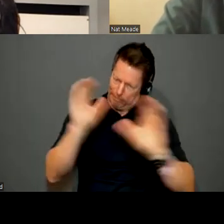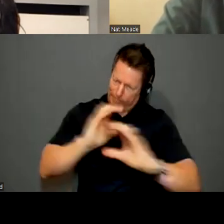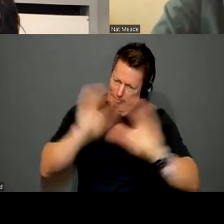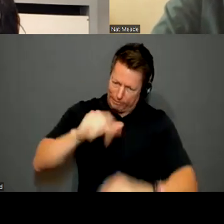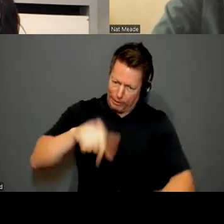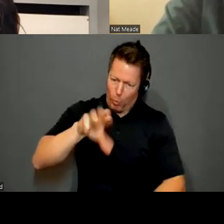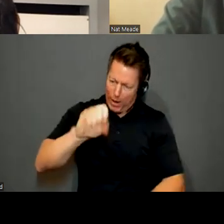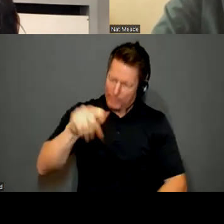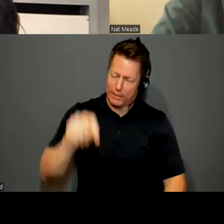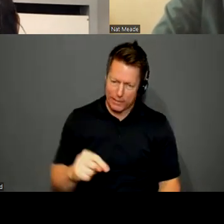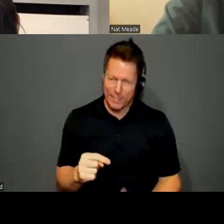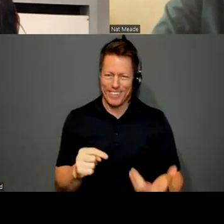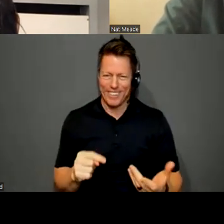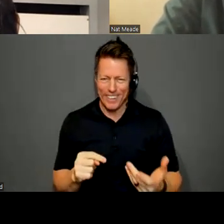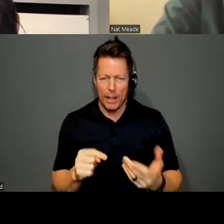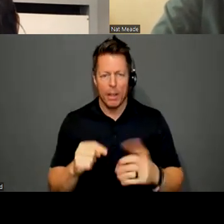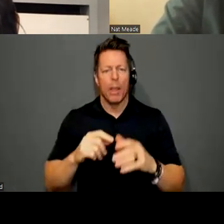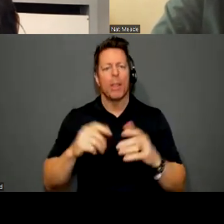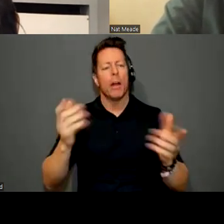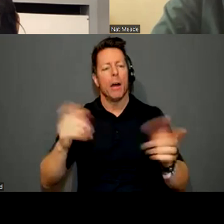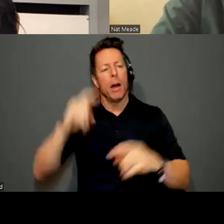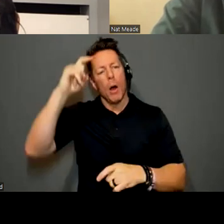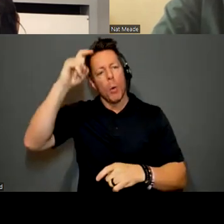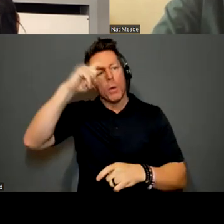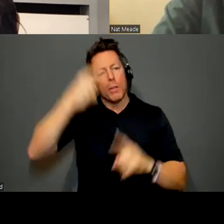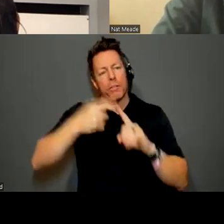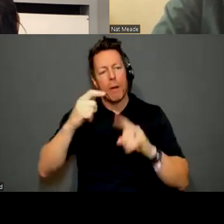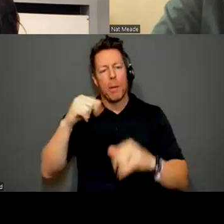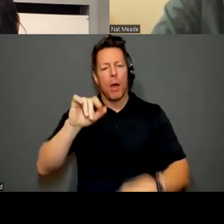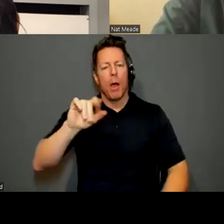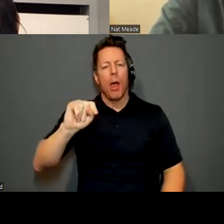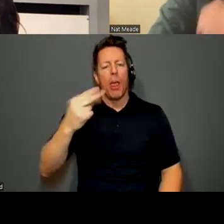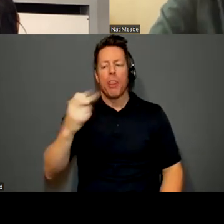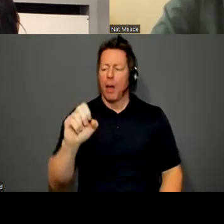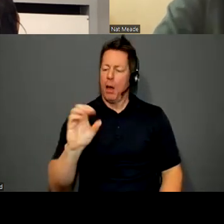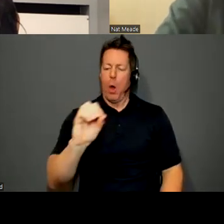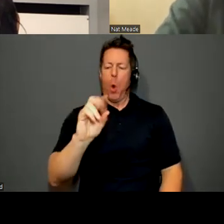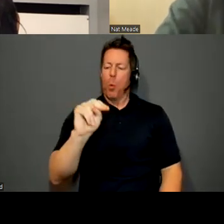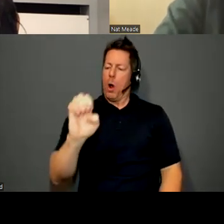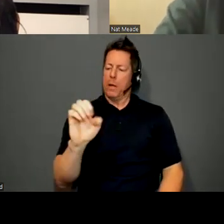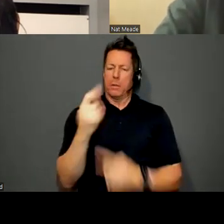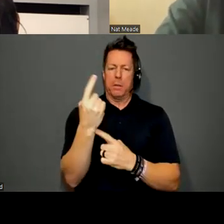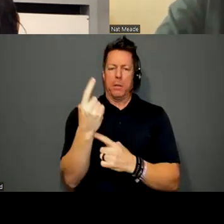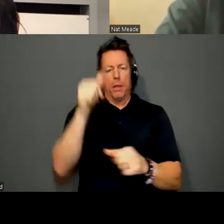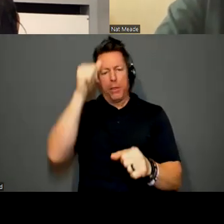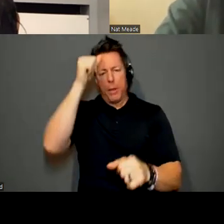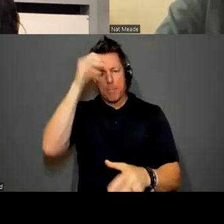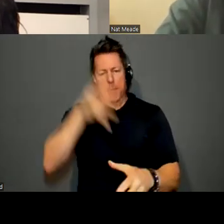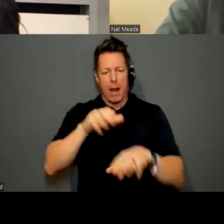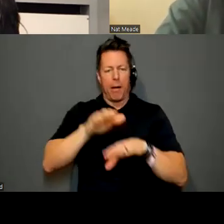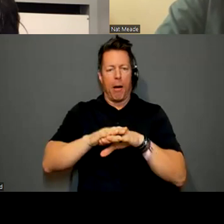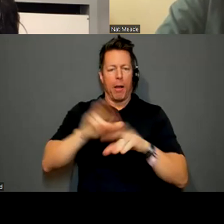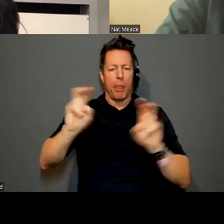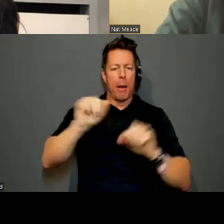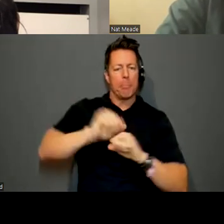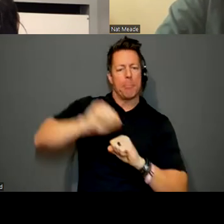exactly. For the wisdom from the one. Who is the one that has it? the man on the mountain, this idea. So